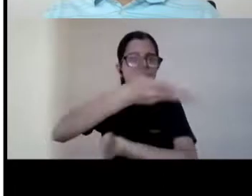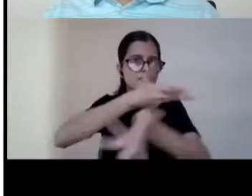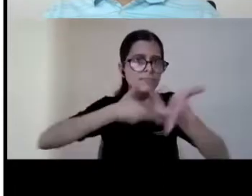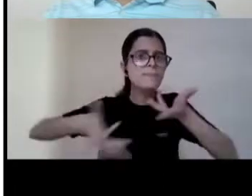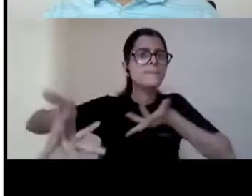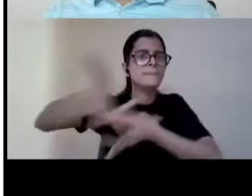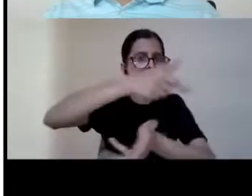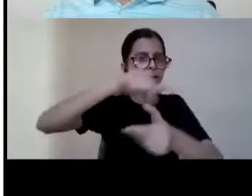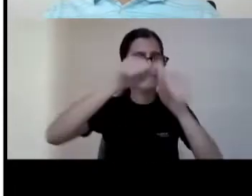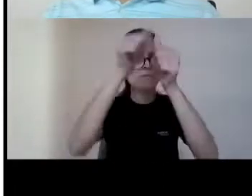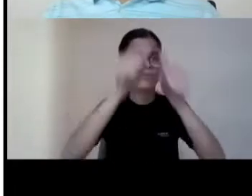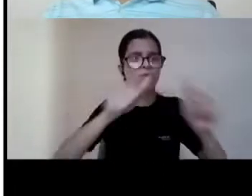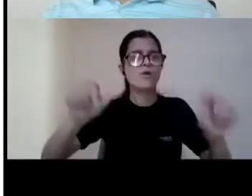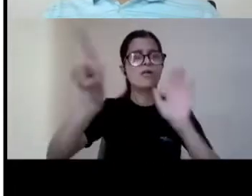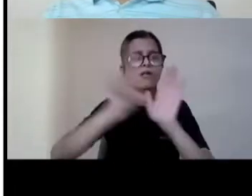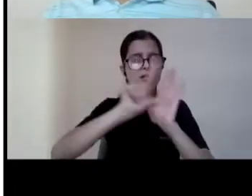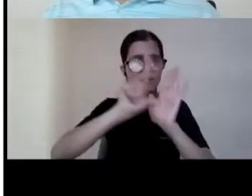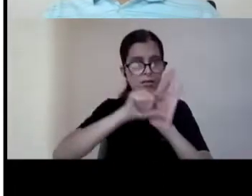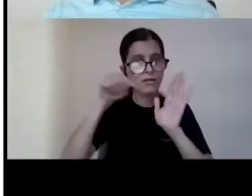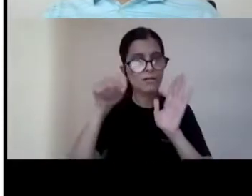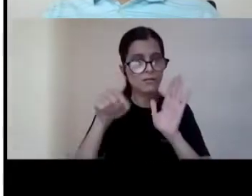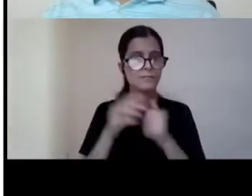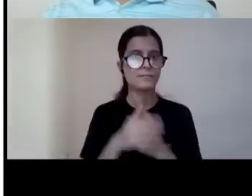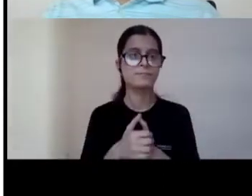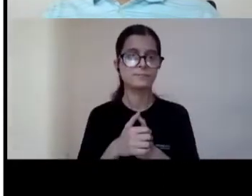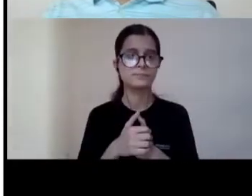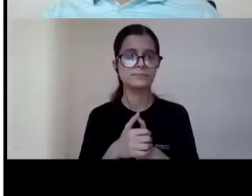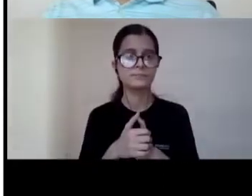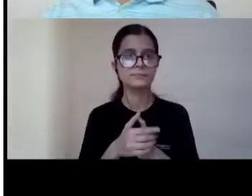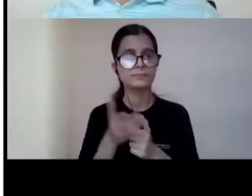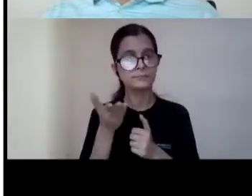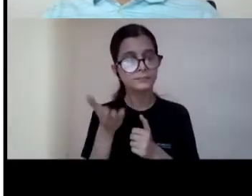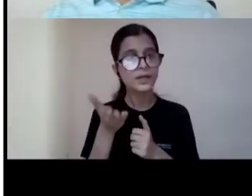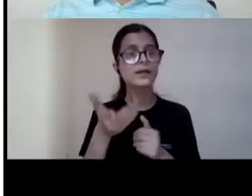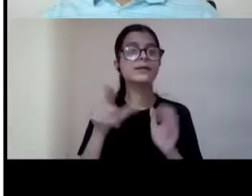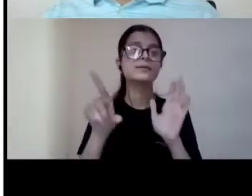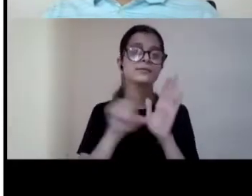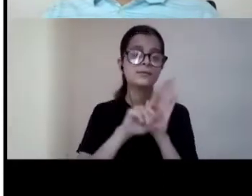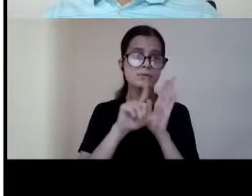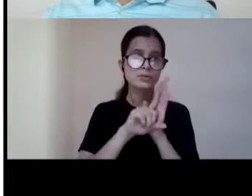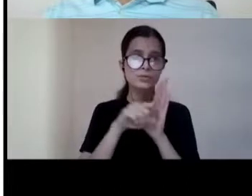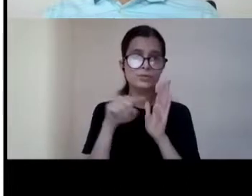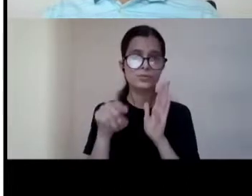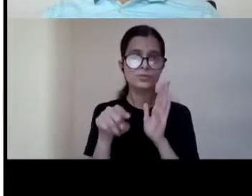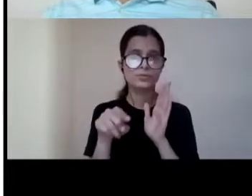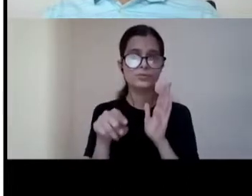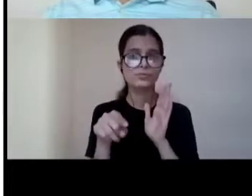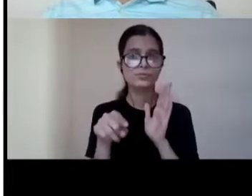model law and that is the law that uh that then is